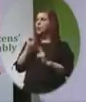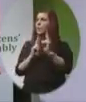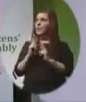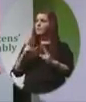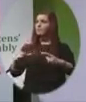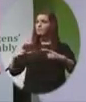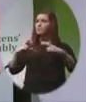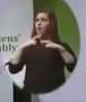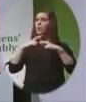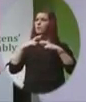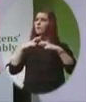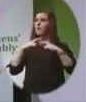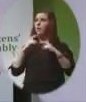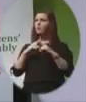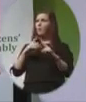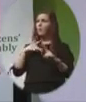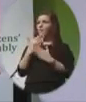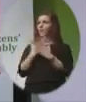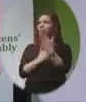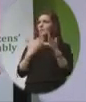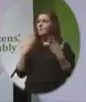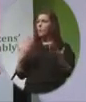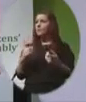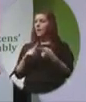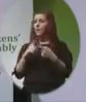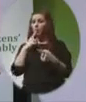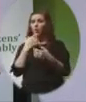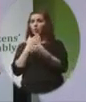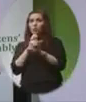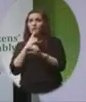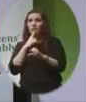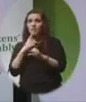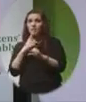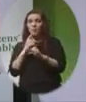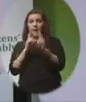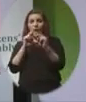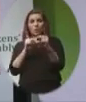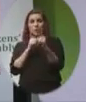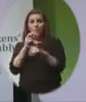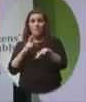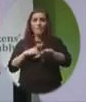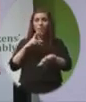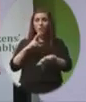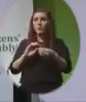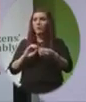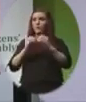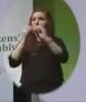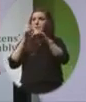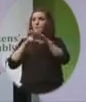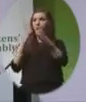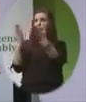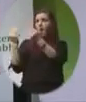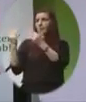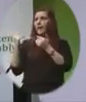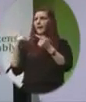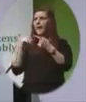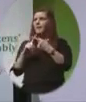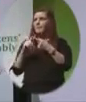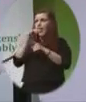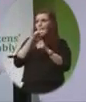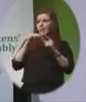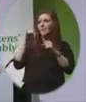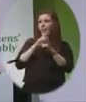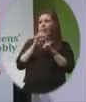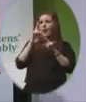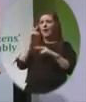laws. As a country, we can summon up the best within us and do more to create a more welcoming environment for expectant mothers and their